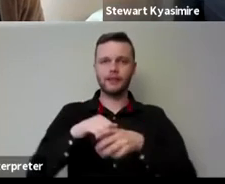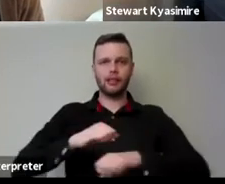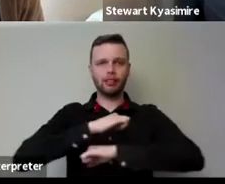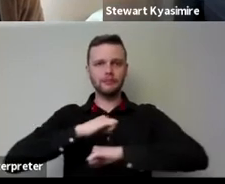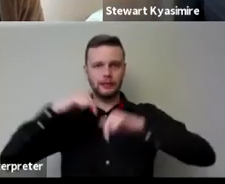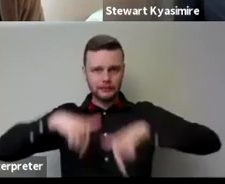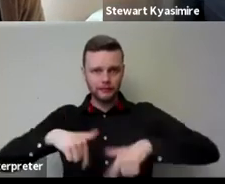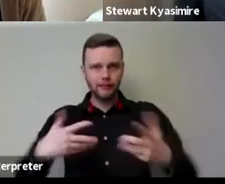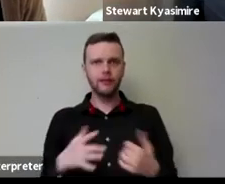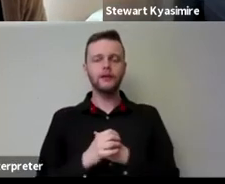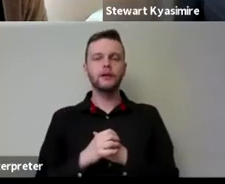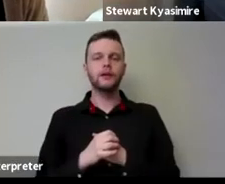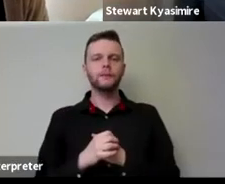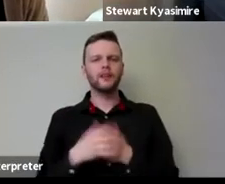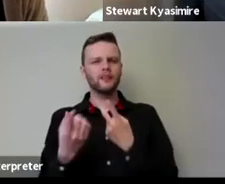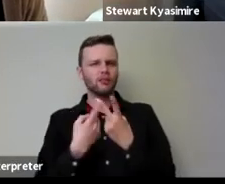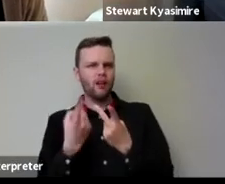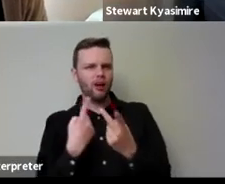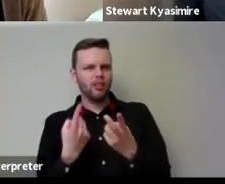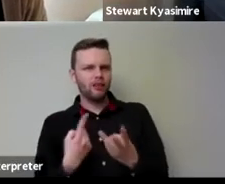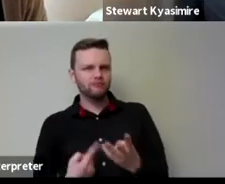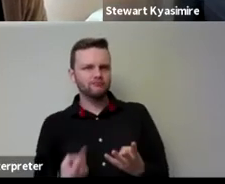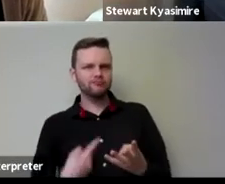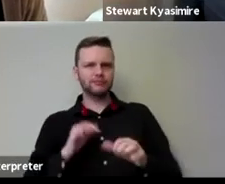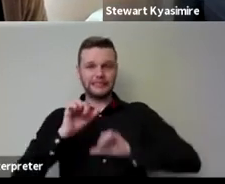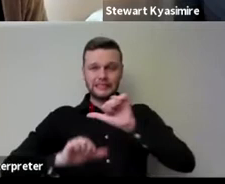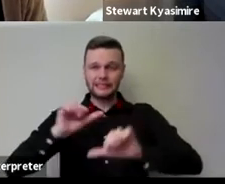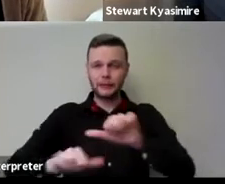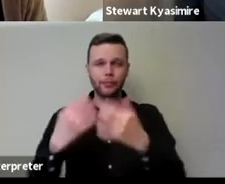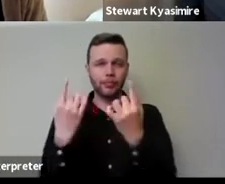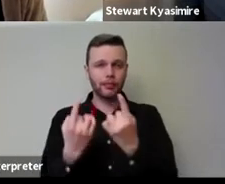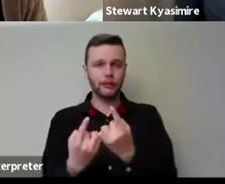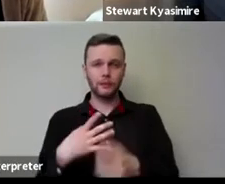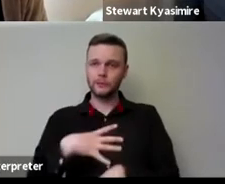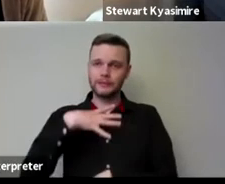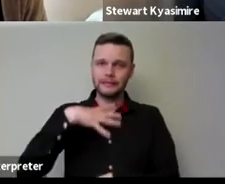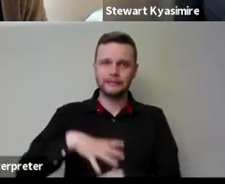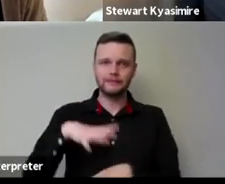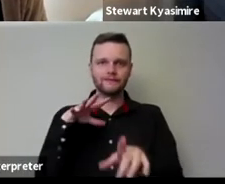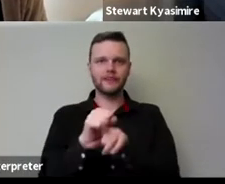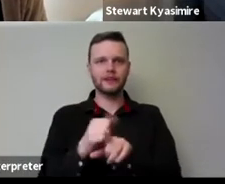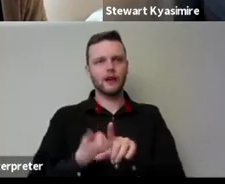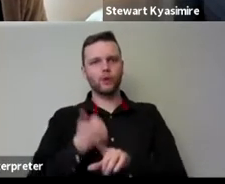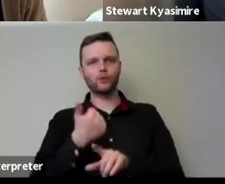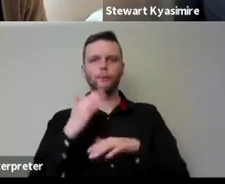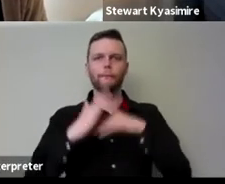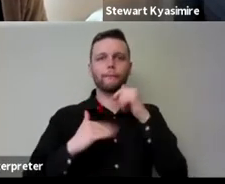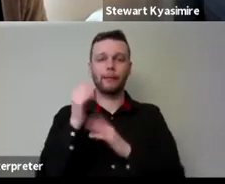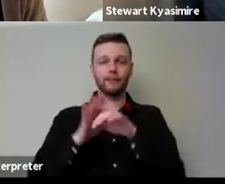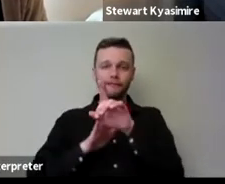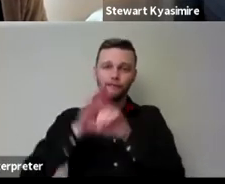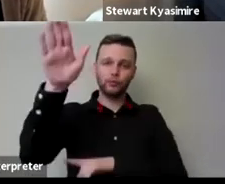in are there other things systemically that we need to do to find a way of building a future